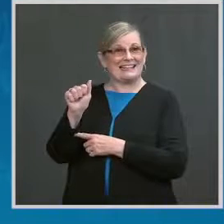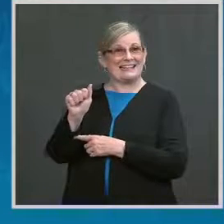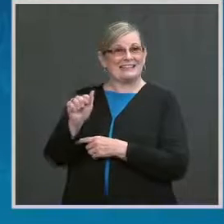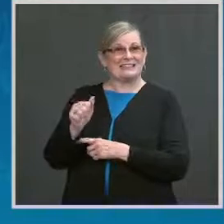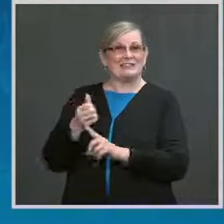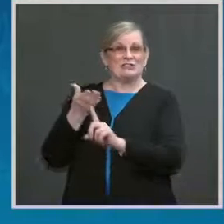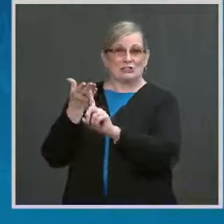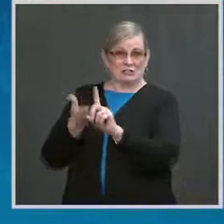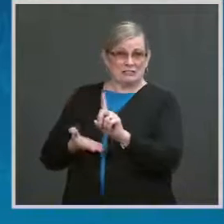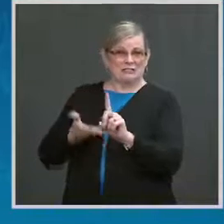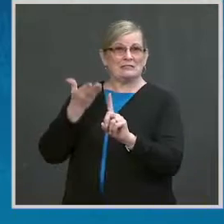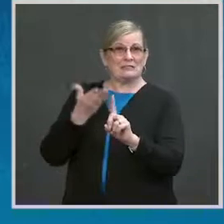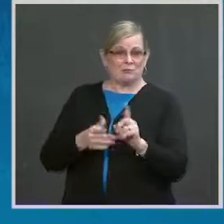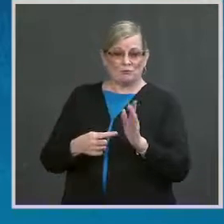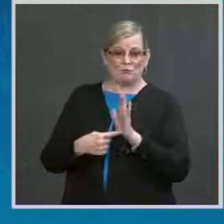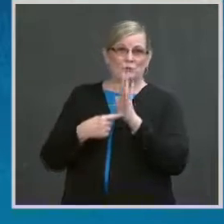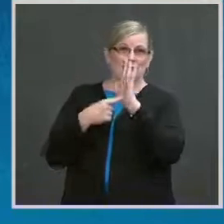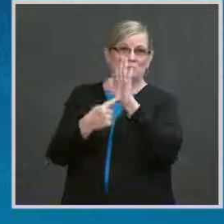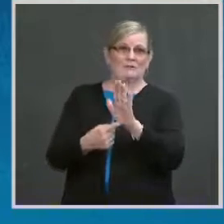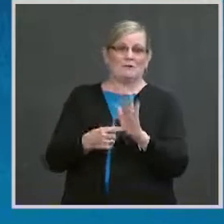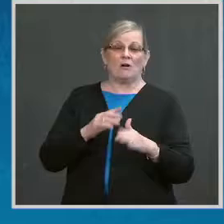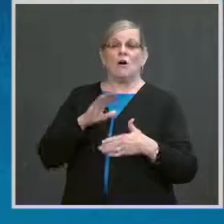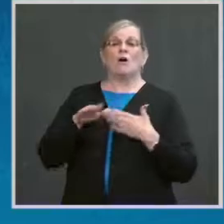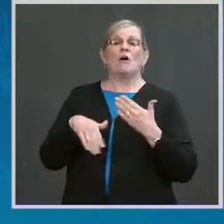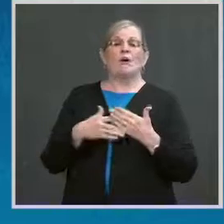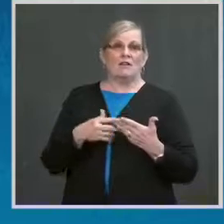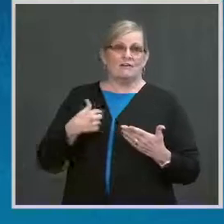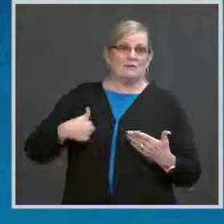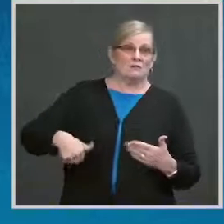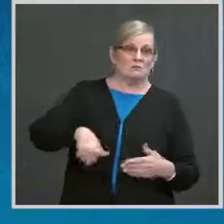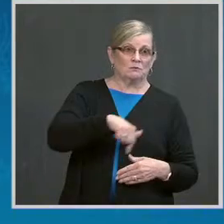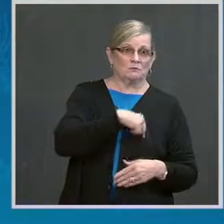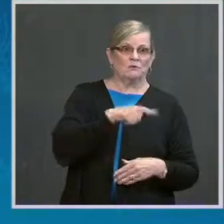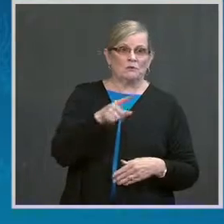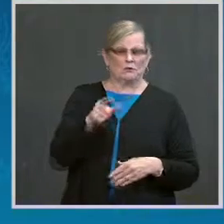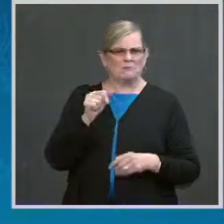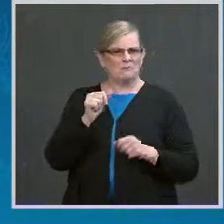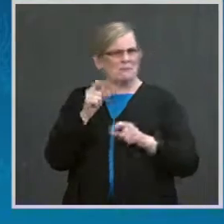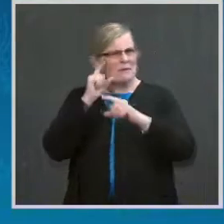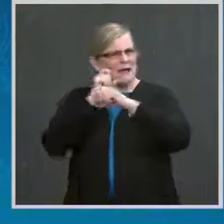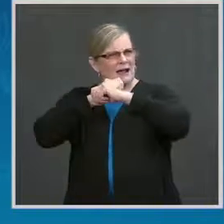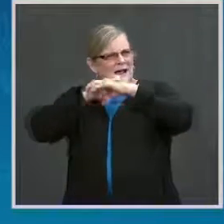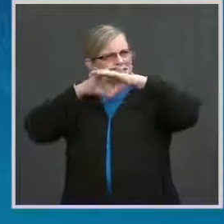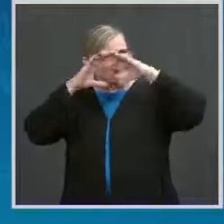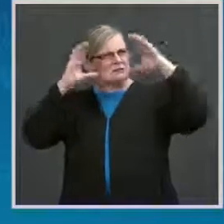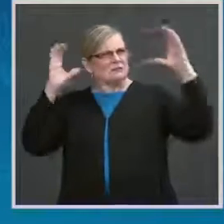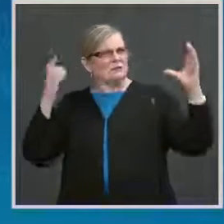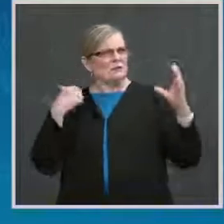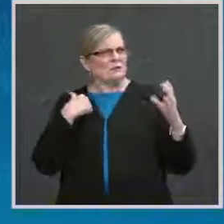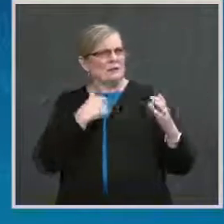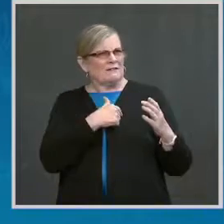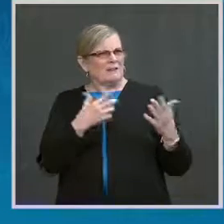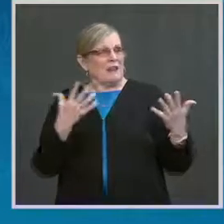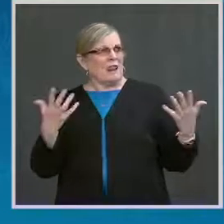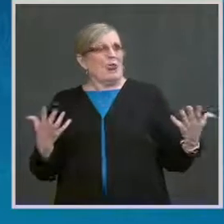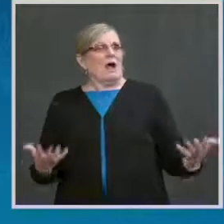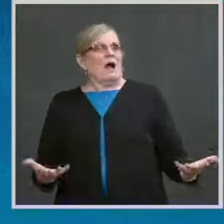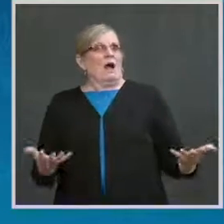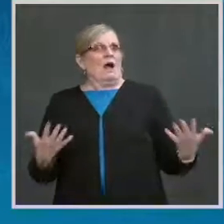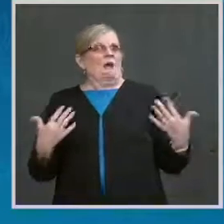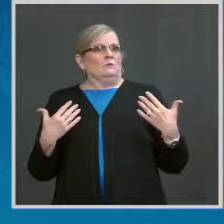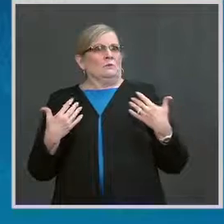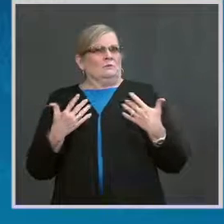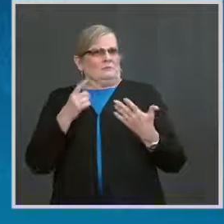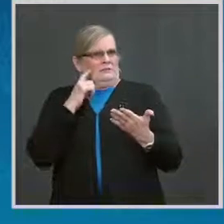us, but as you can imagine, we are particularly proud of her Indian heritage, and we lay claim to you,